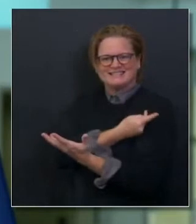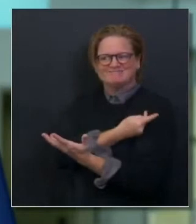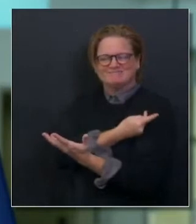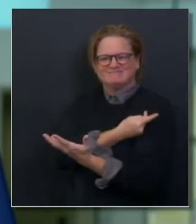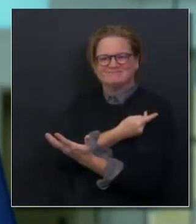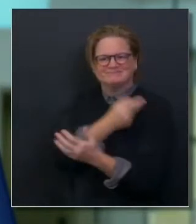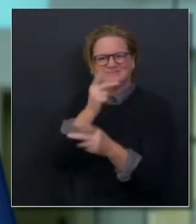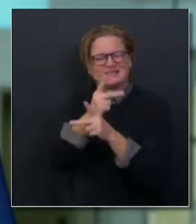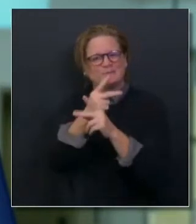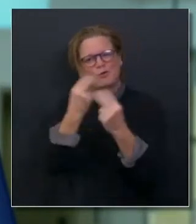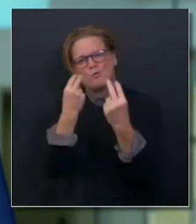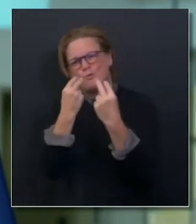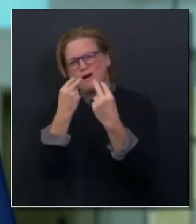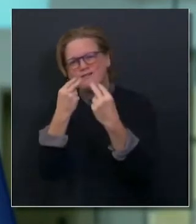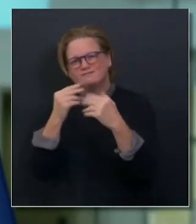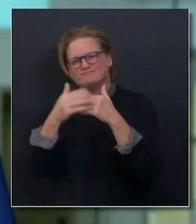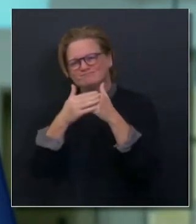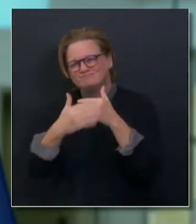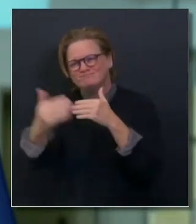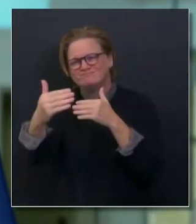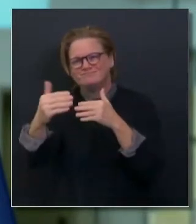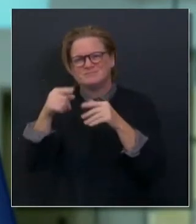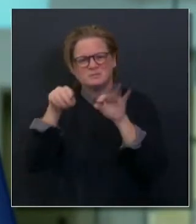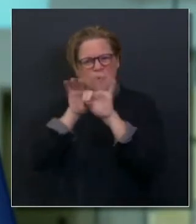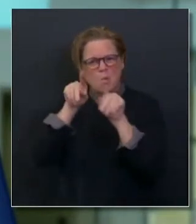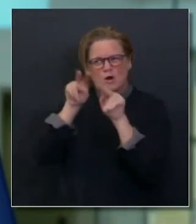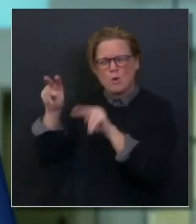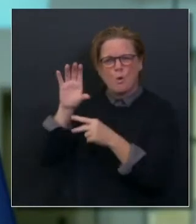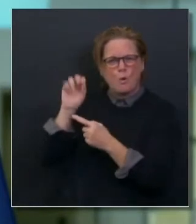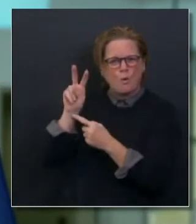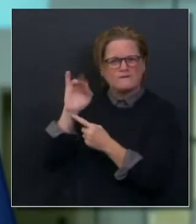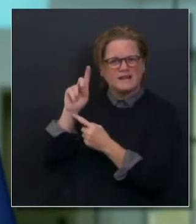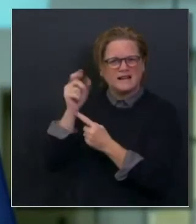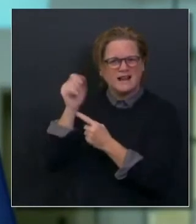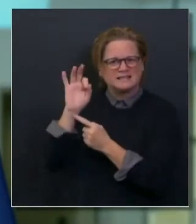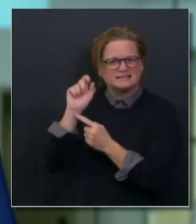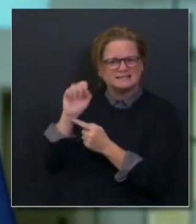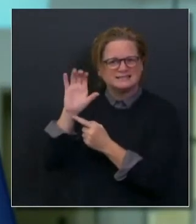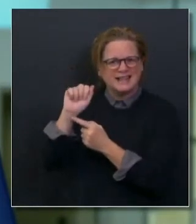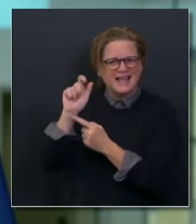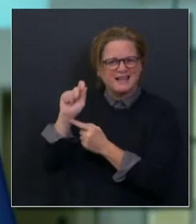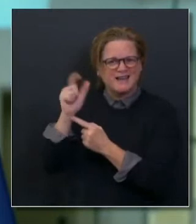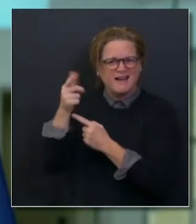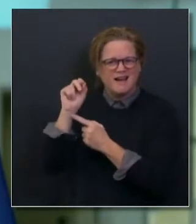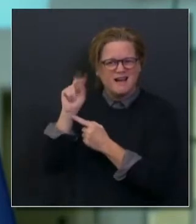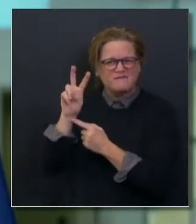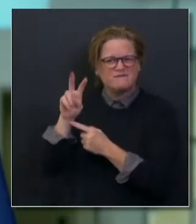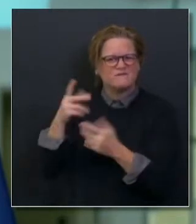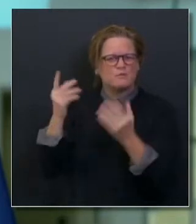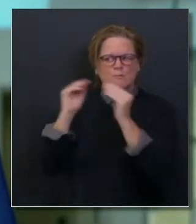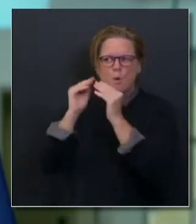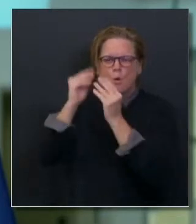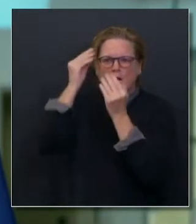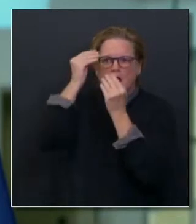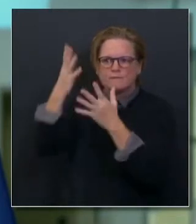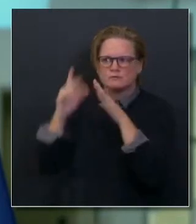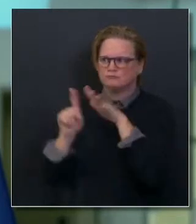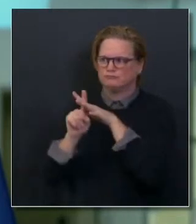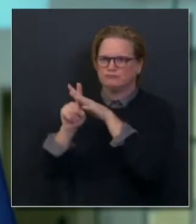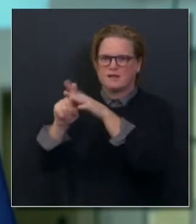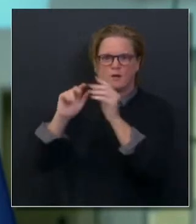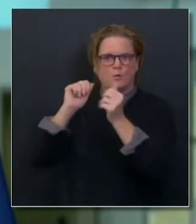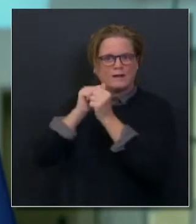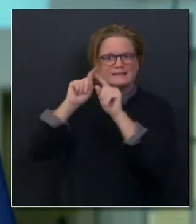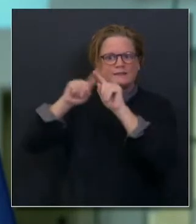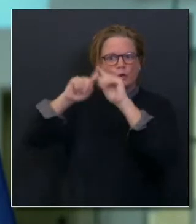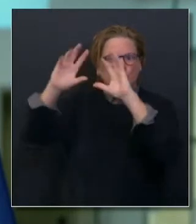the community advisory process, 60-member community advisory process. Tomorrow at 3 o'clock they'll be meeting. Go to the COVID19.ca